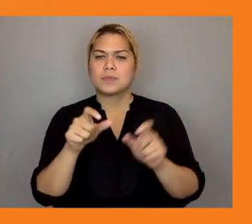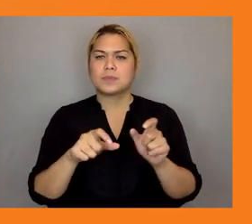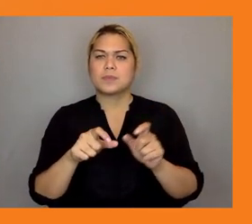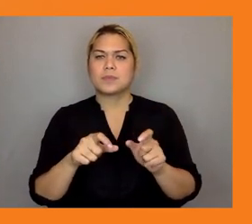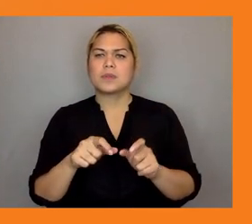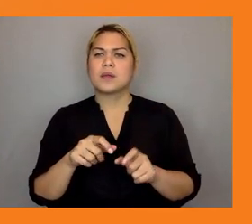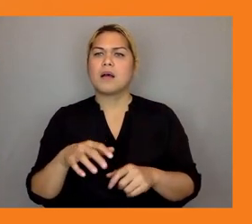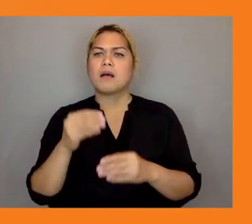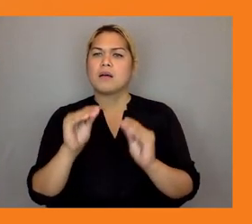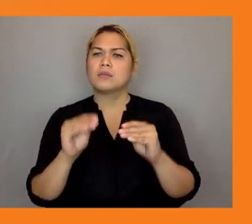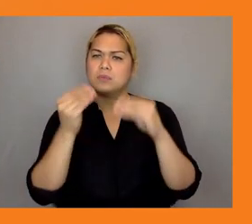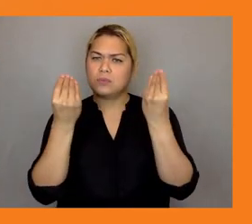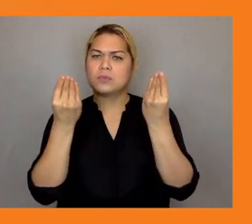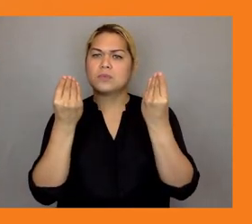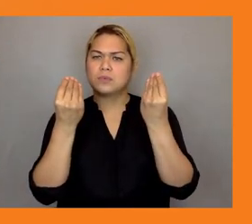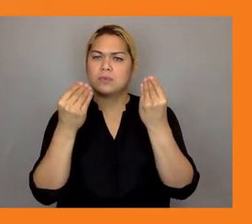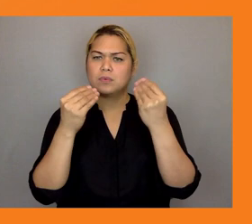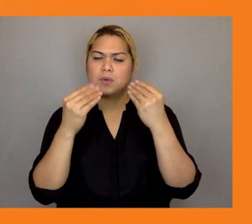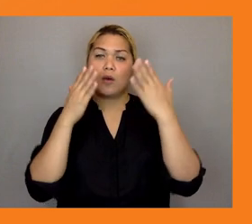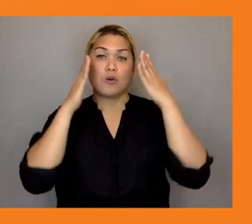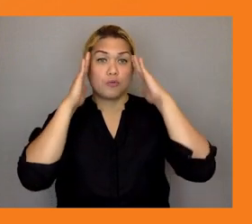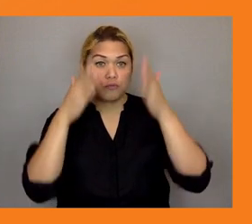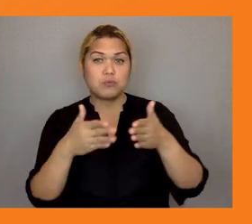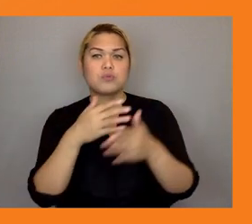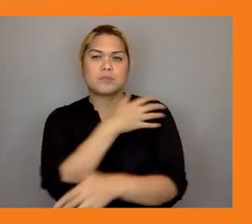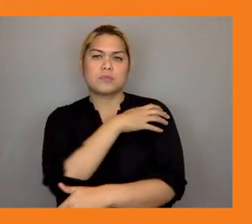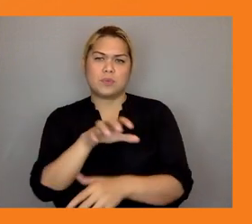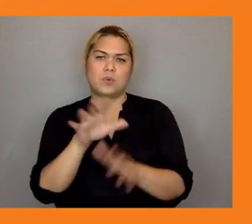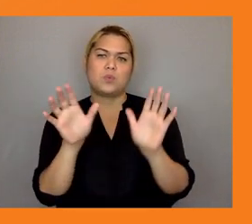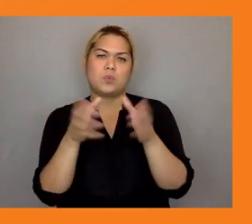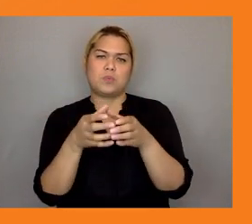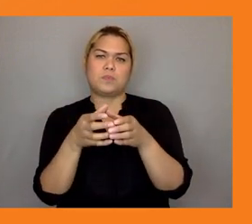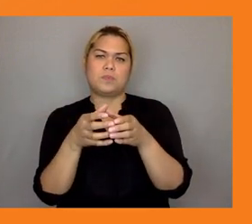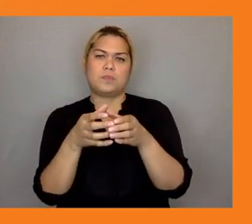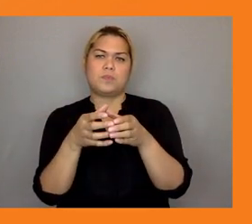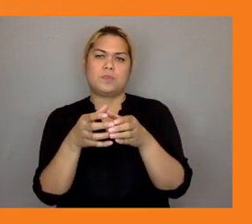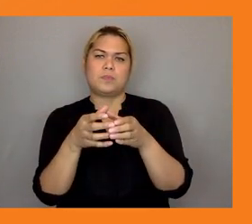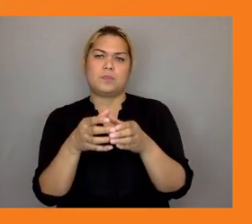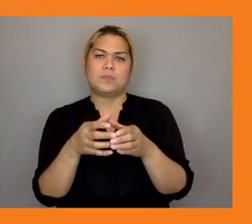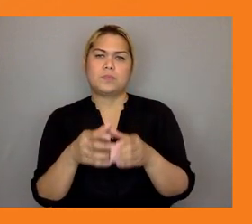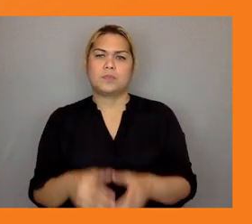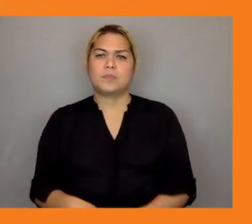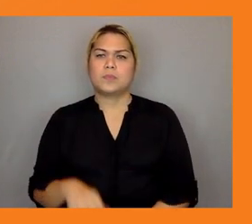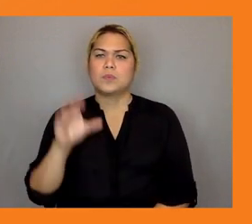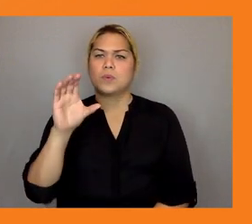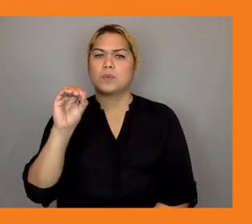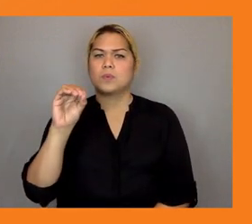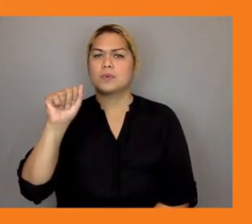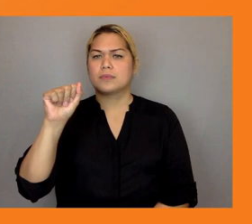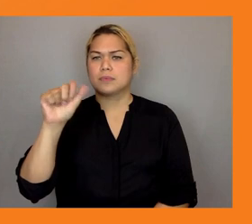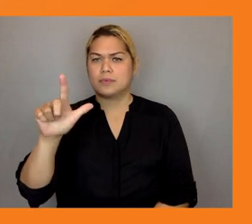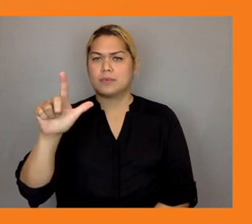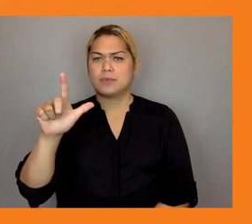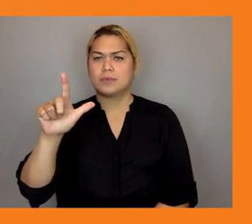sector particularly coal mining um and that's that's where a lot of the initial work on just transition has taken